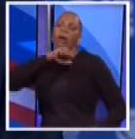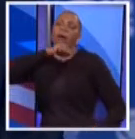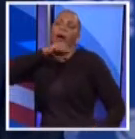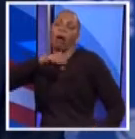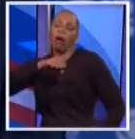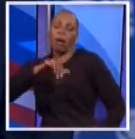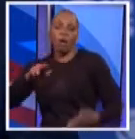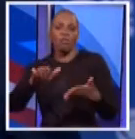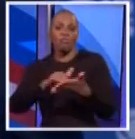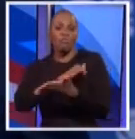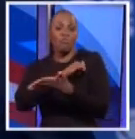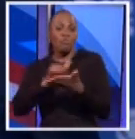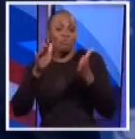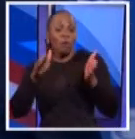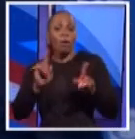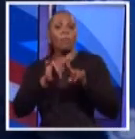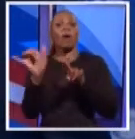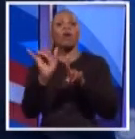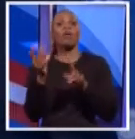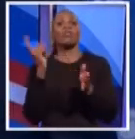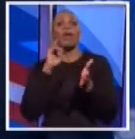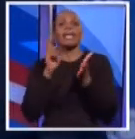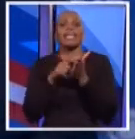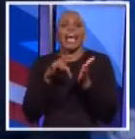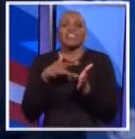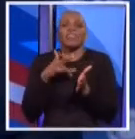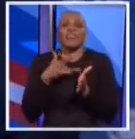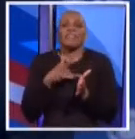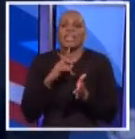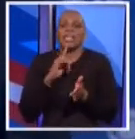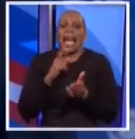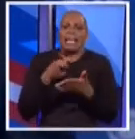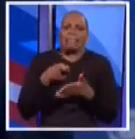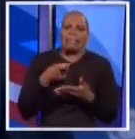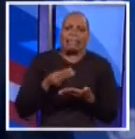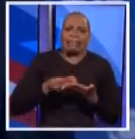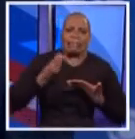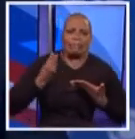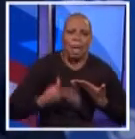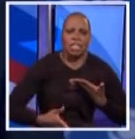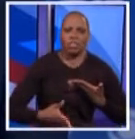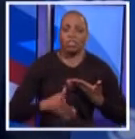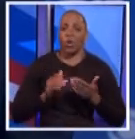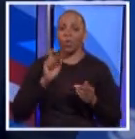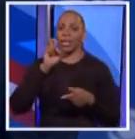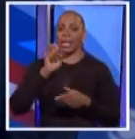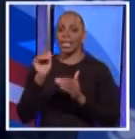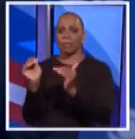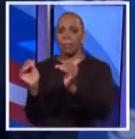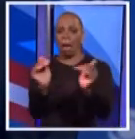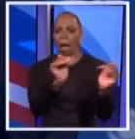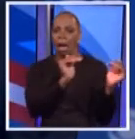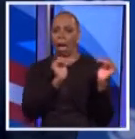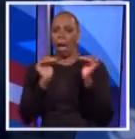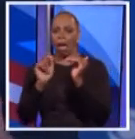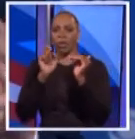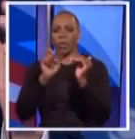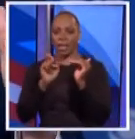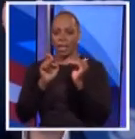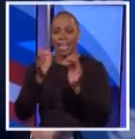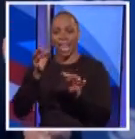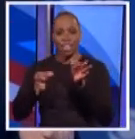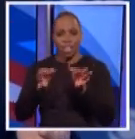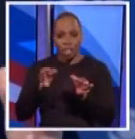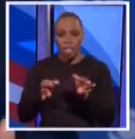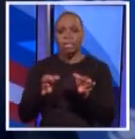But we also recognize that all of us feel a little squeezed, a little priced out. We've got to level the playing field. We need one standard of justice in this city, not